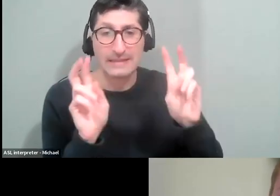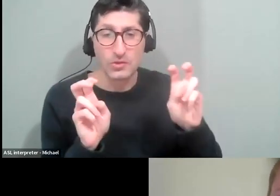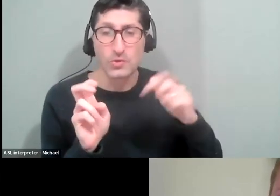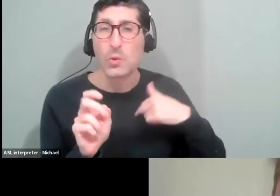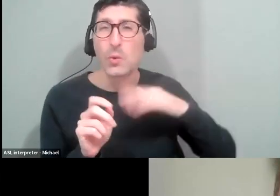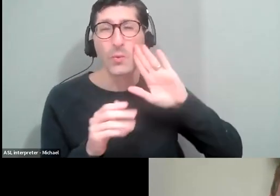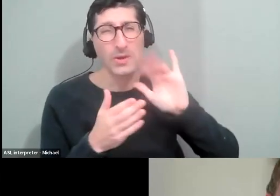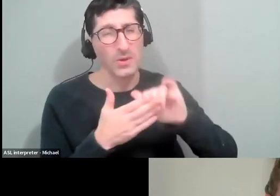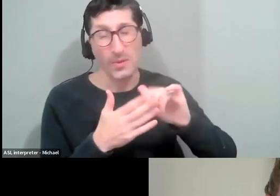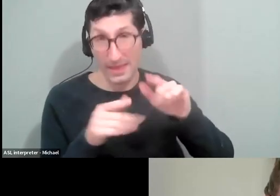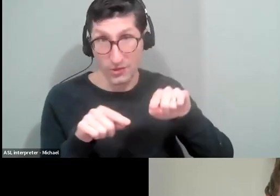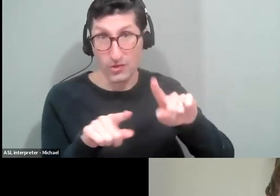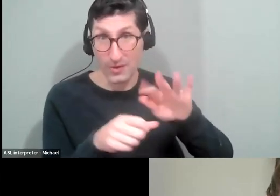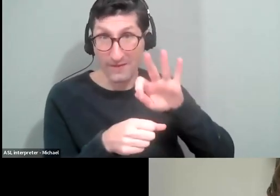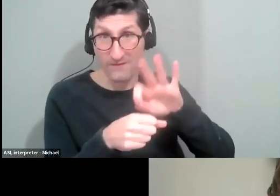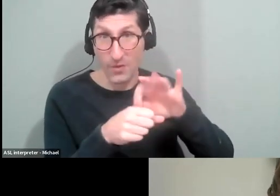on the day.